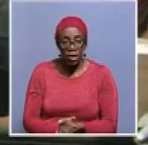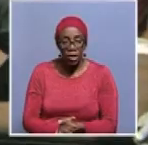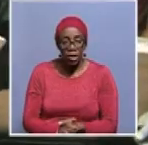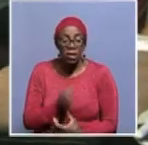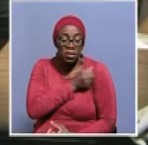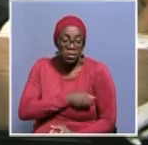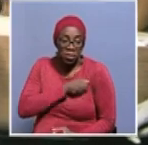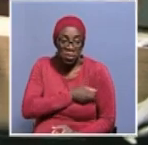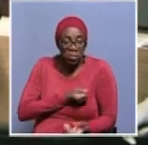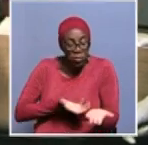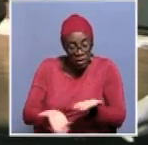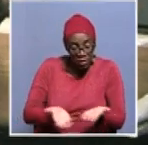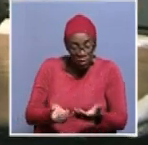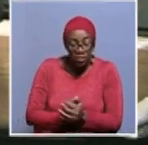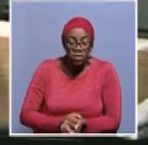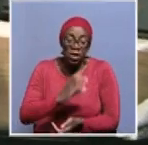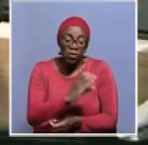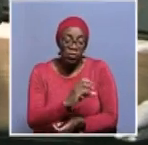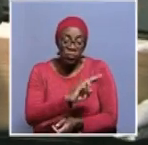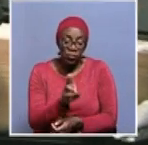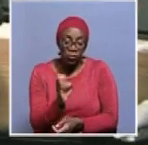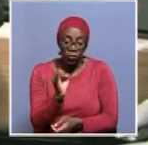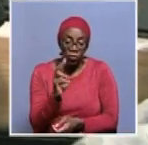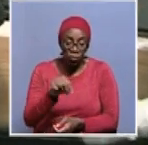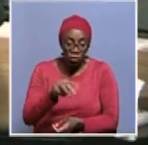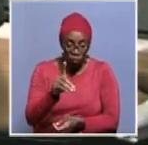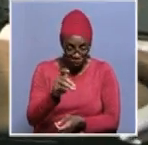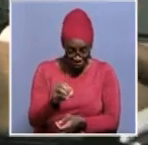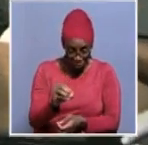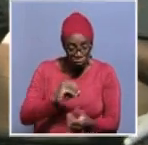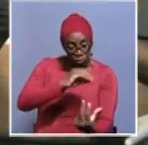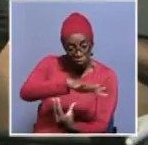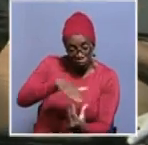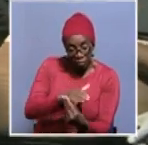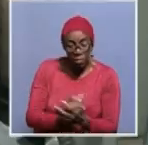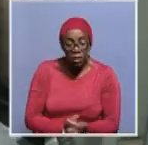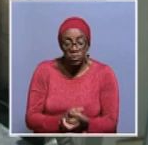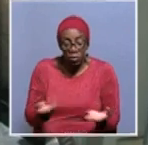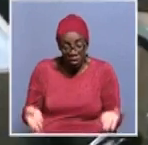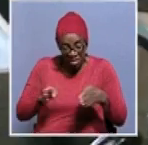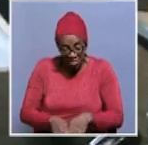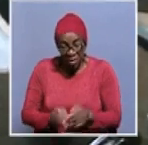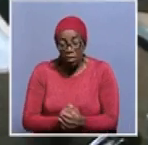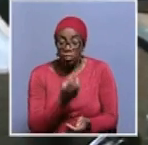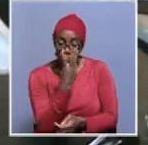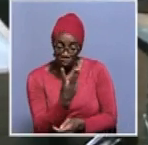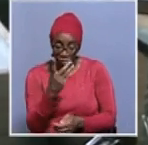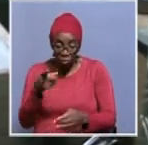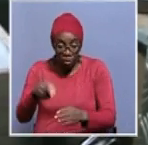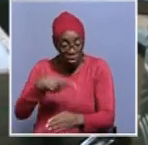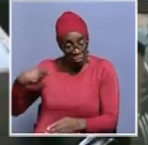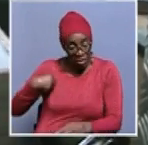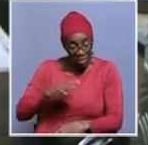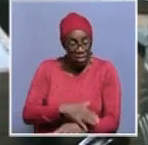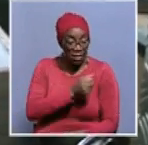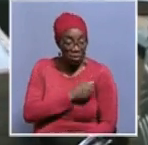then the barrier will take place on tuesday now let me come to the issue of the mask that